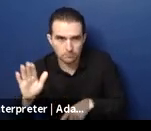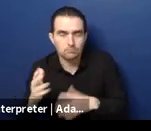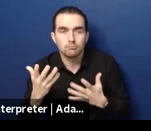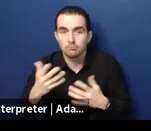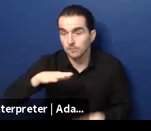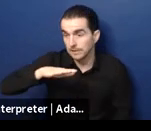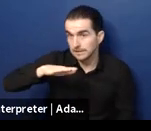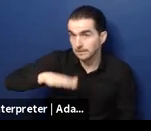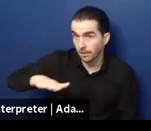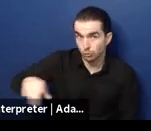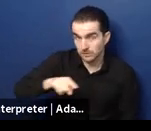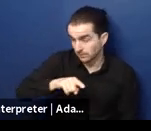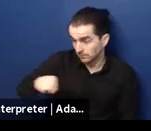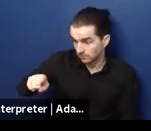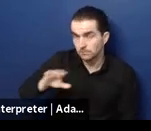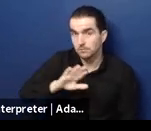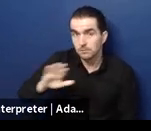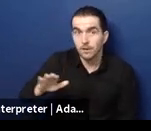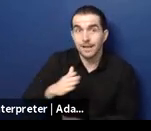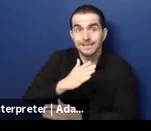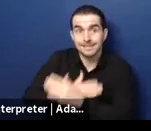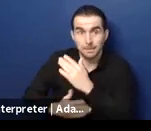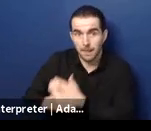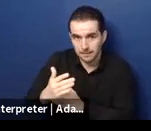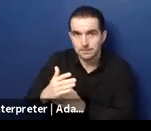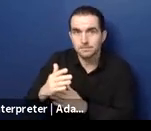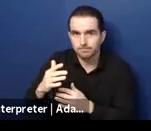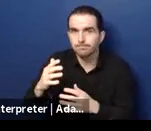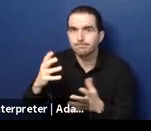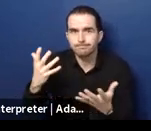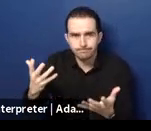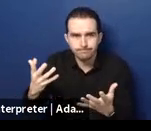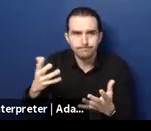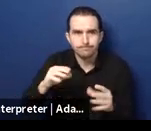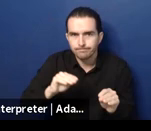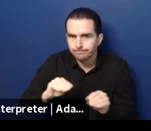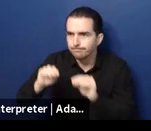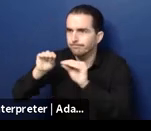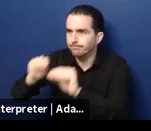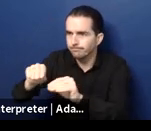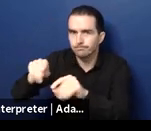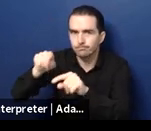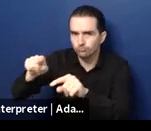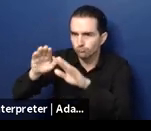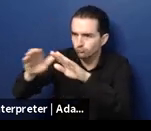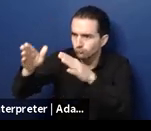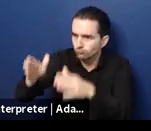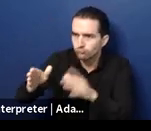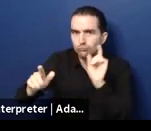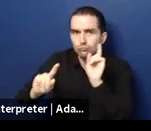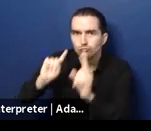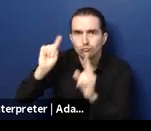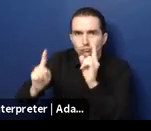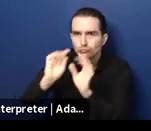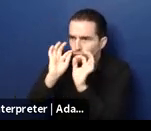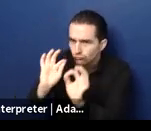showing over time decreases or increases, as it were, in some